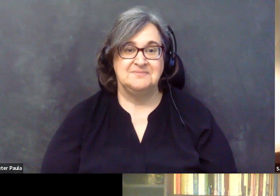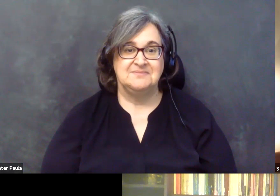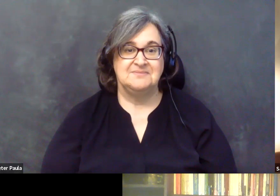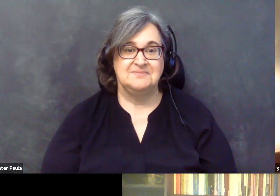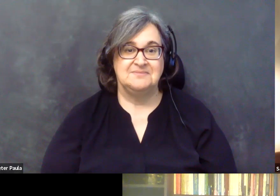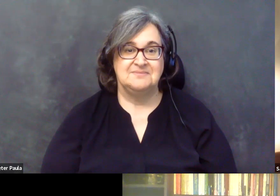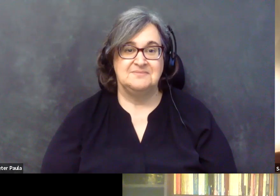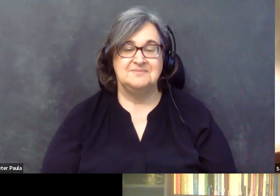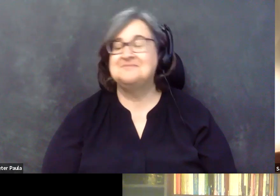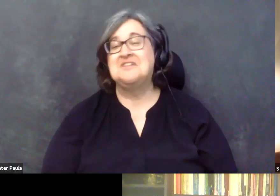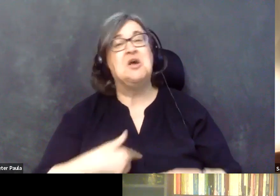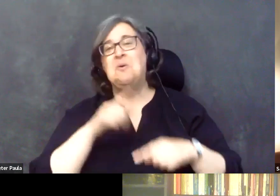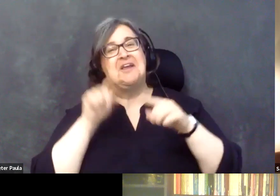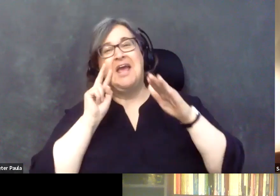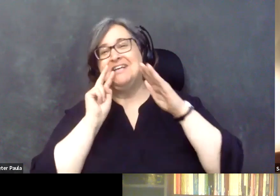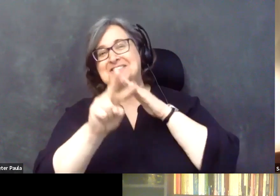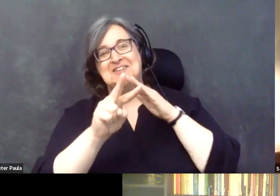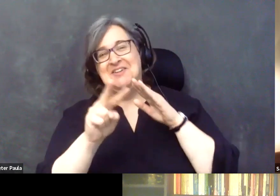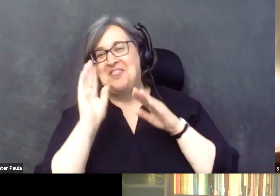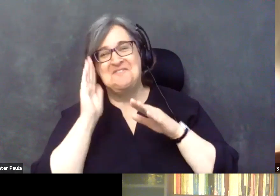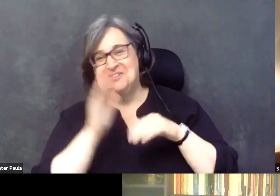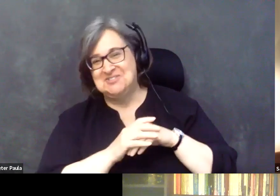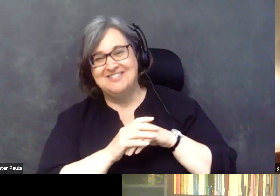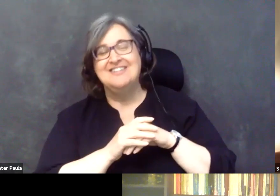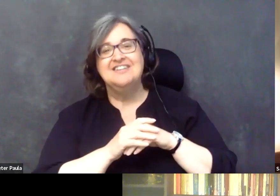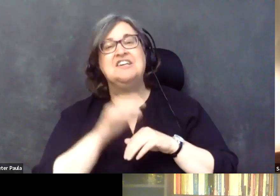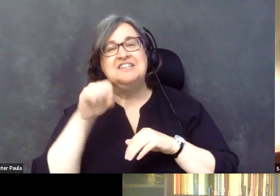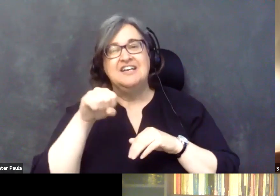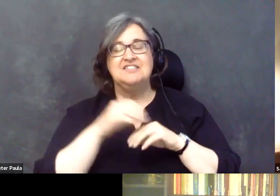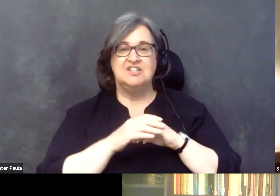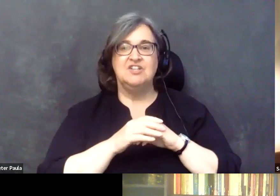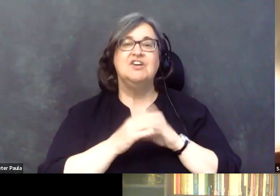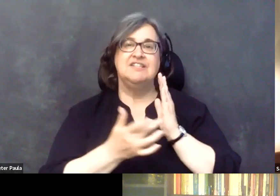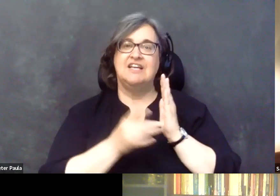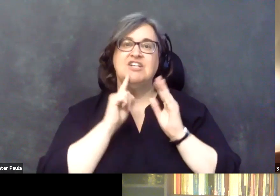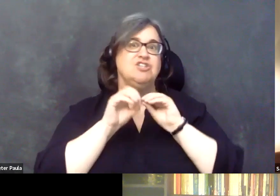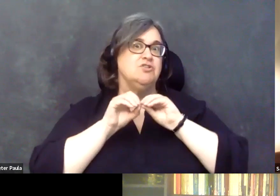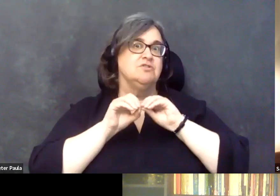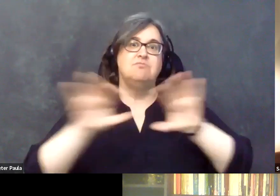no one's seen the future, but you're exactly correct. Technology is, is exploding,